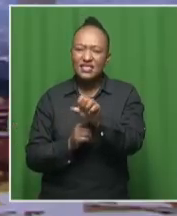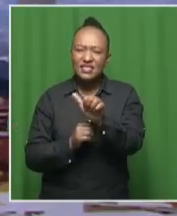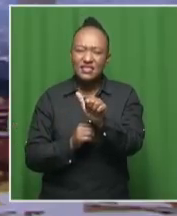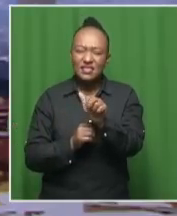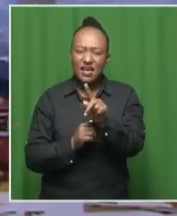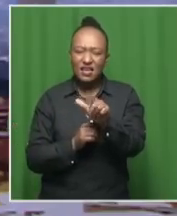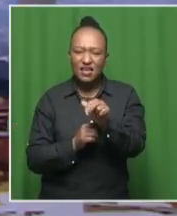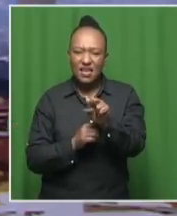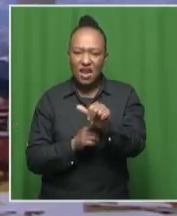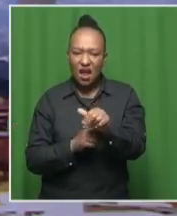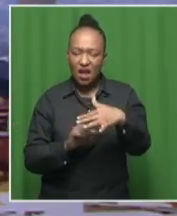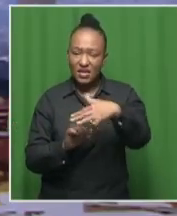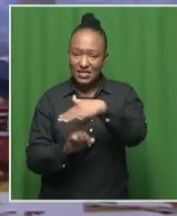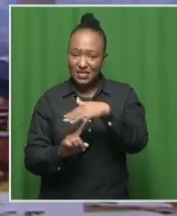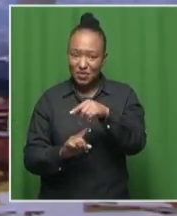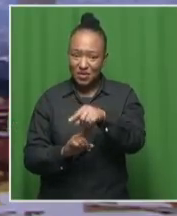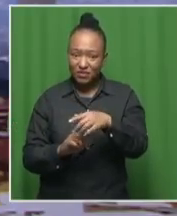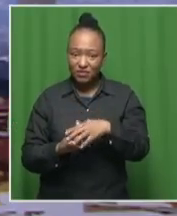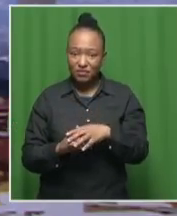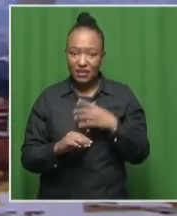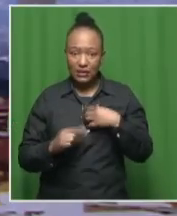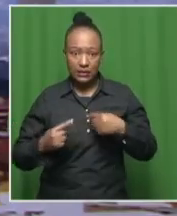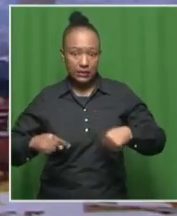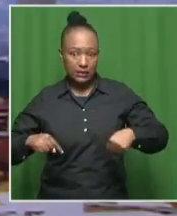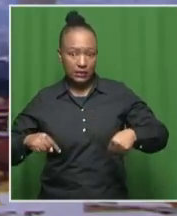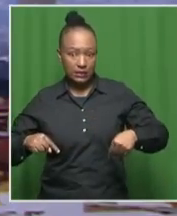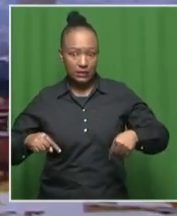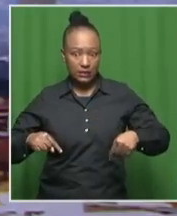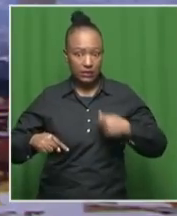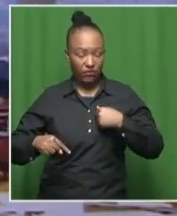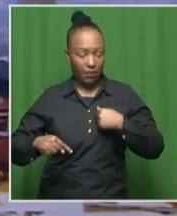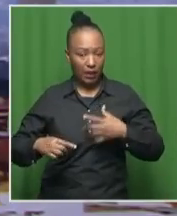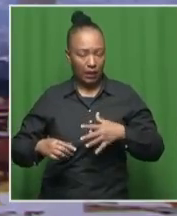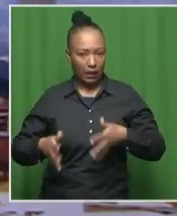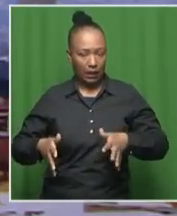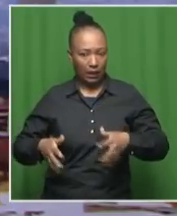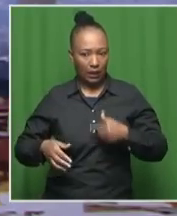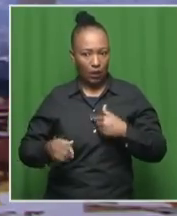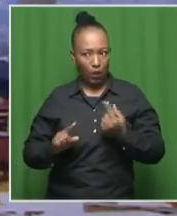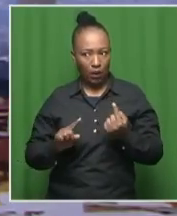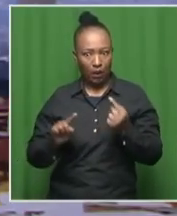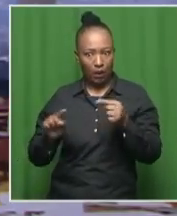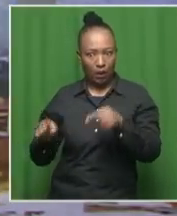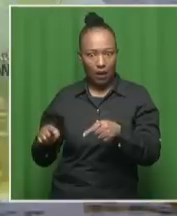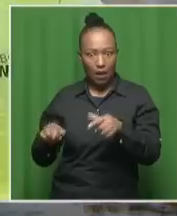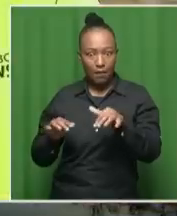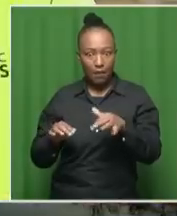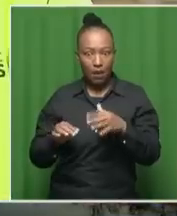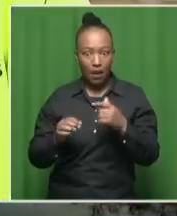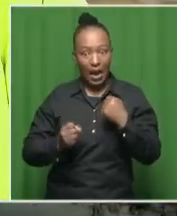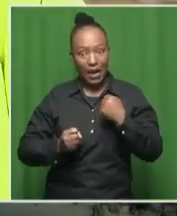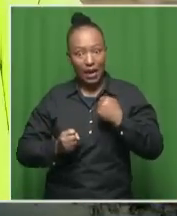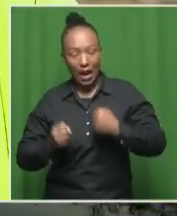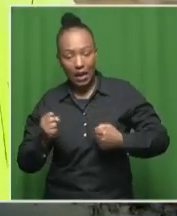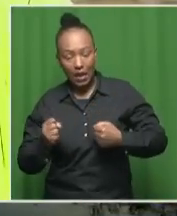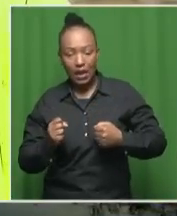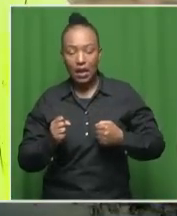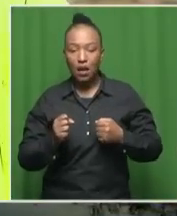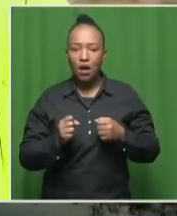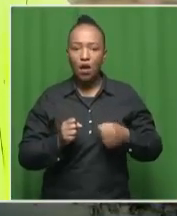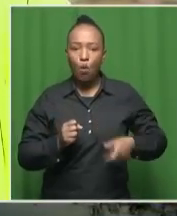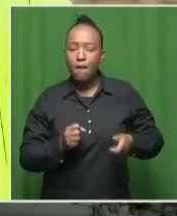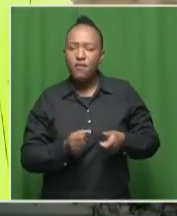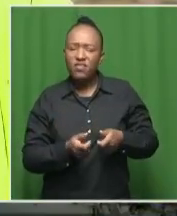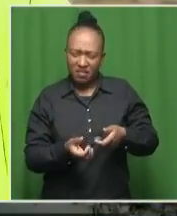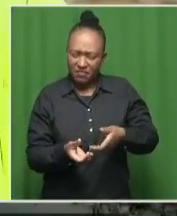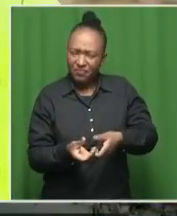Sakina, you know, the situation is a bit scary to watch, I have to tell you, especially as we cross to you saying that people are running towards or running around with